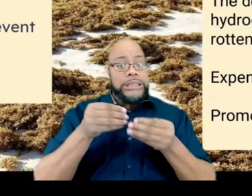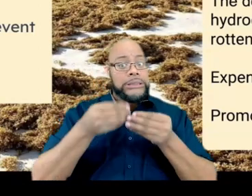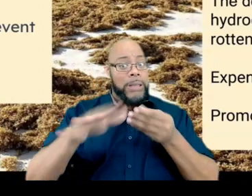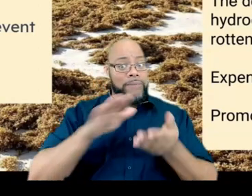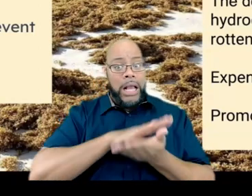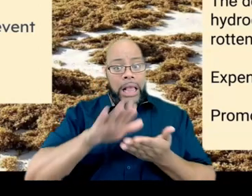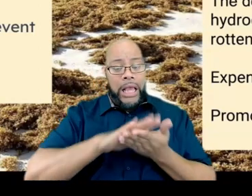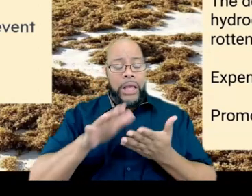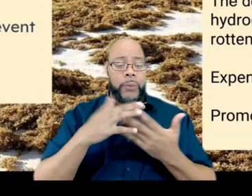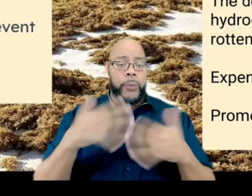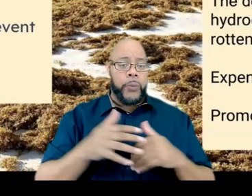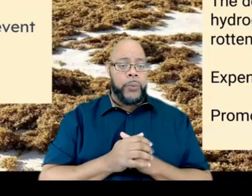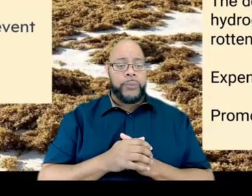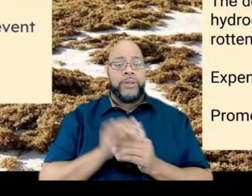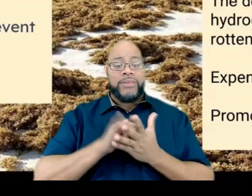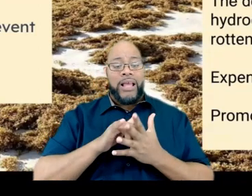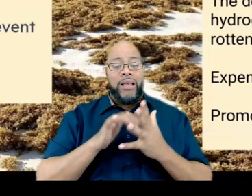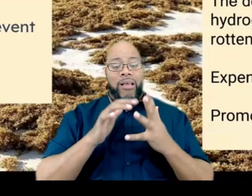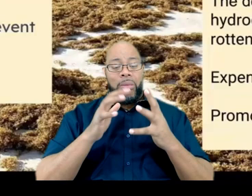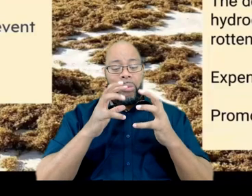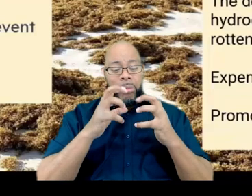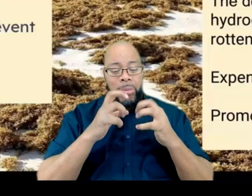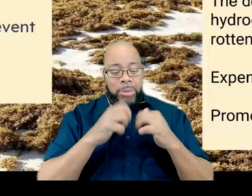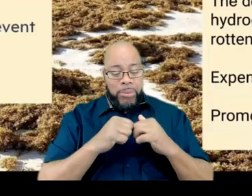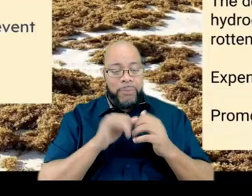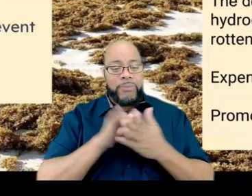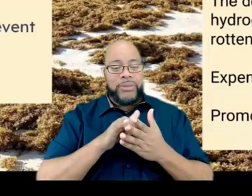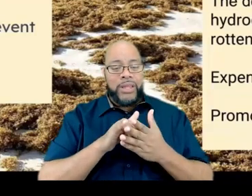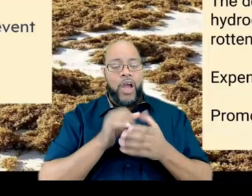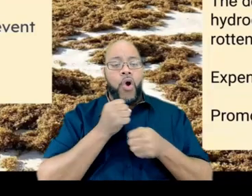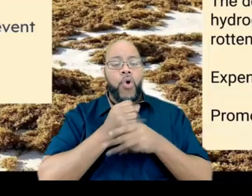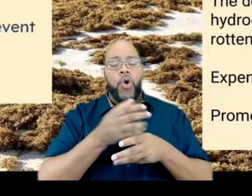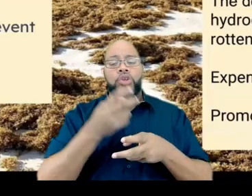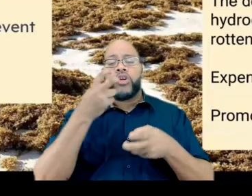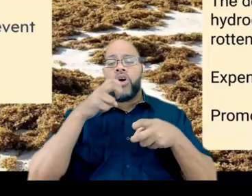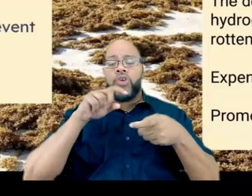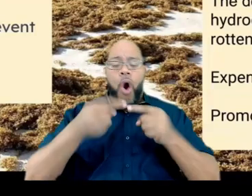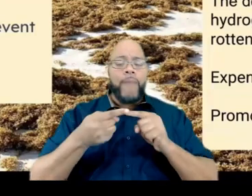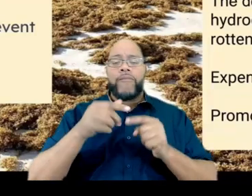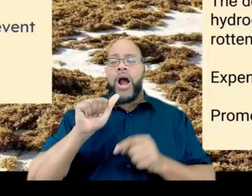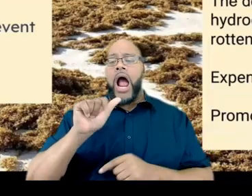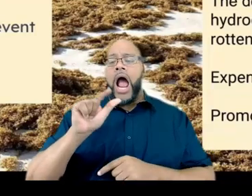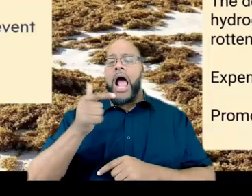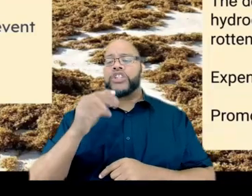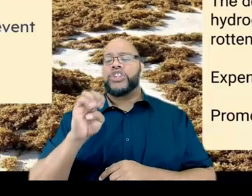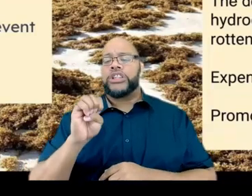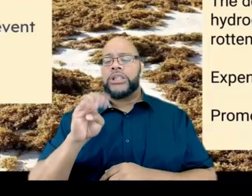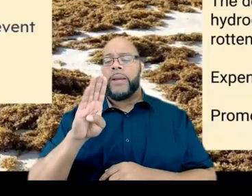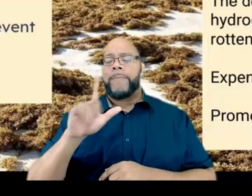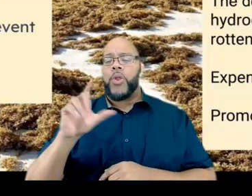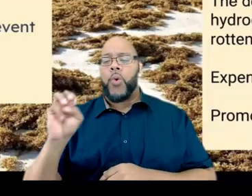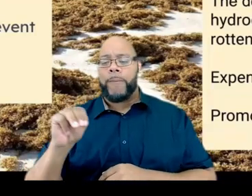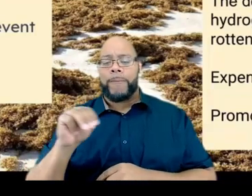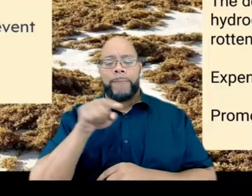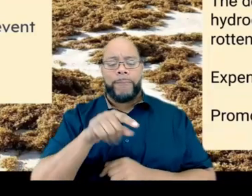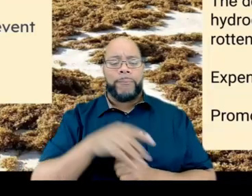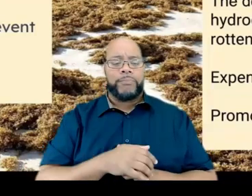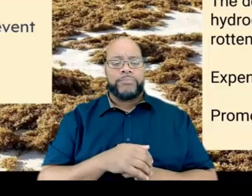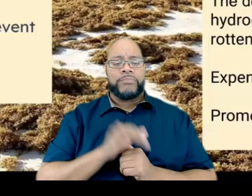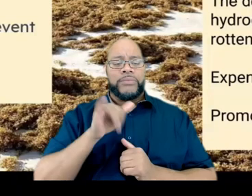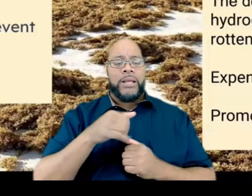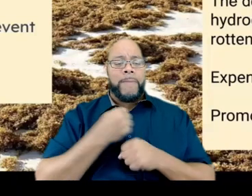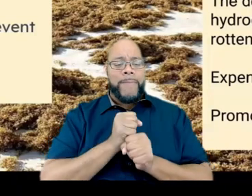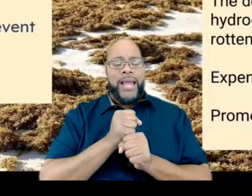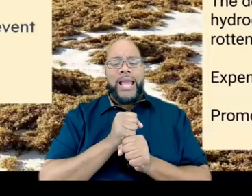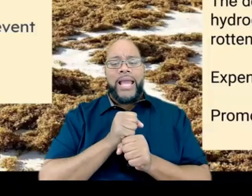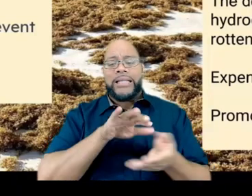with that decaying Sargasm, it promotes harmful algae blooms. These mats of Sargasm, it creates dead